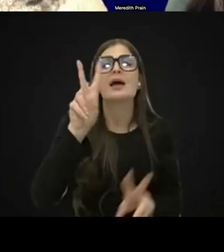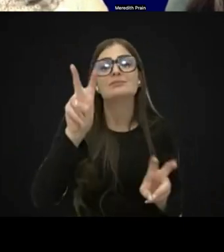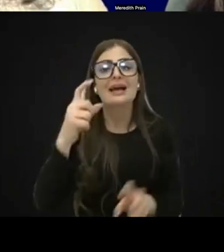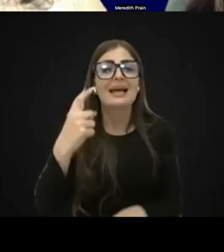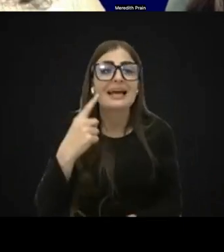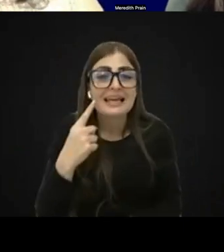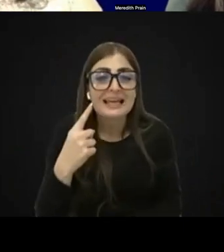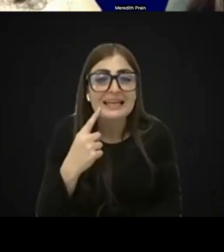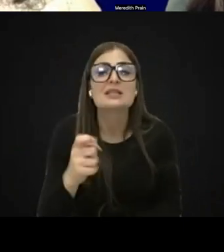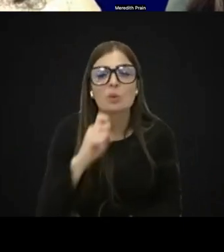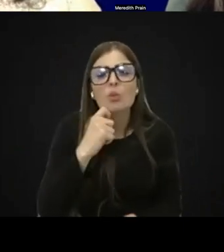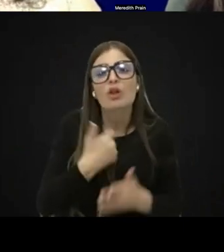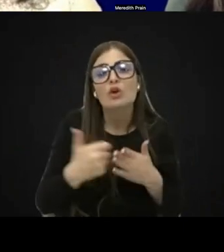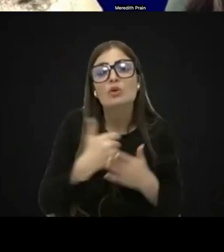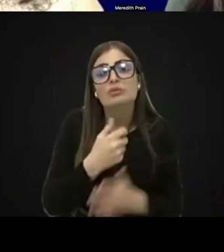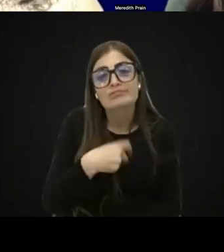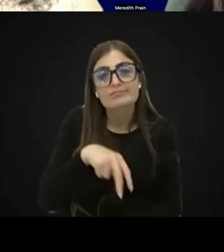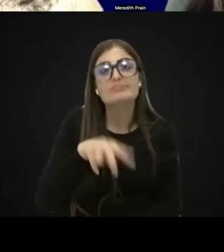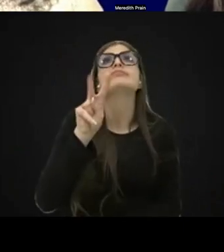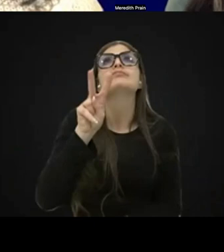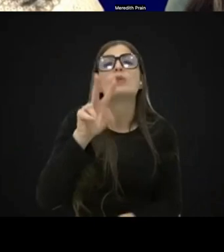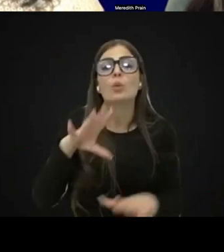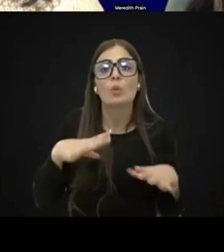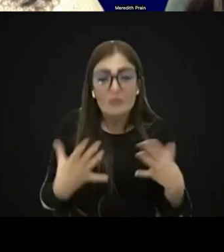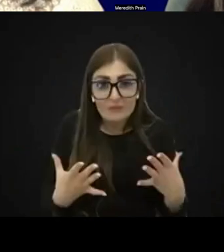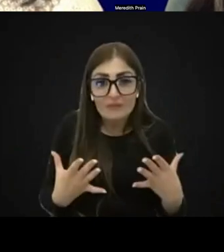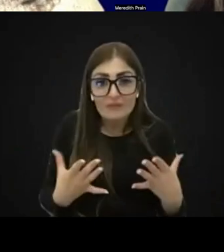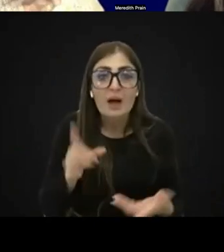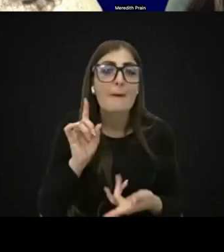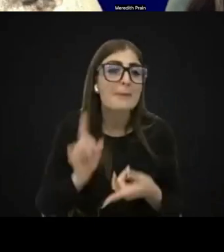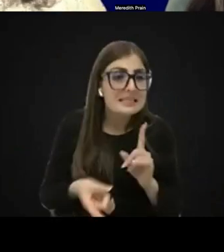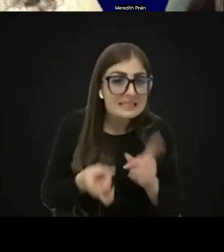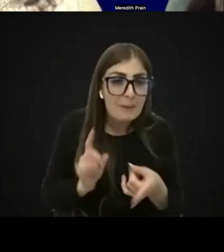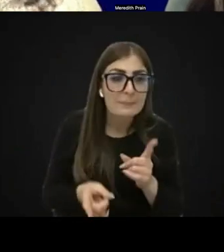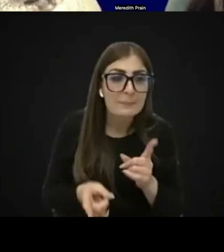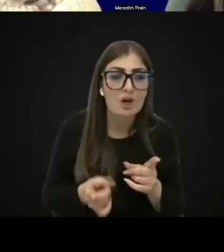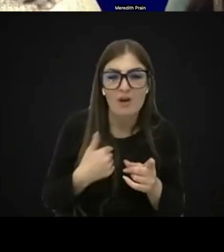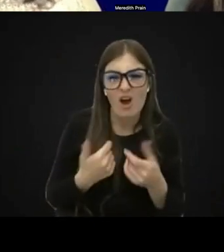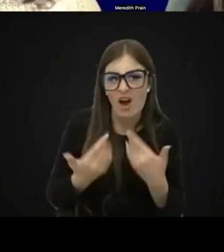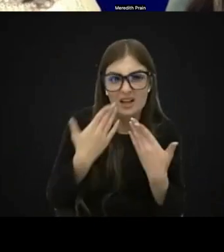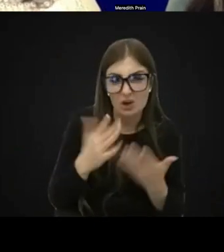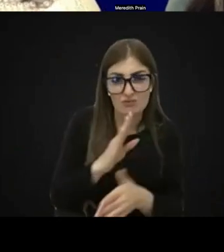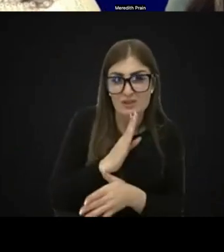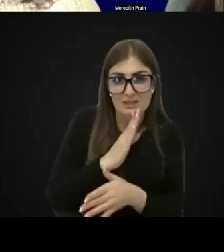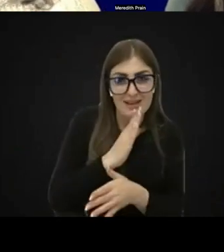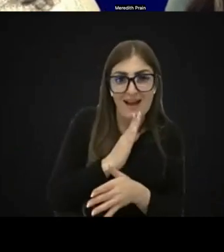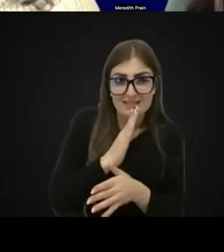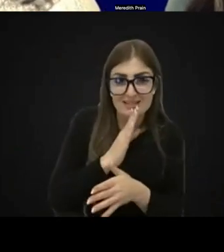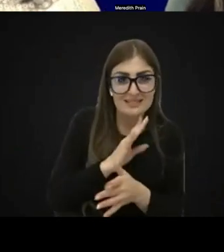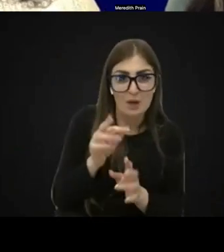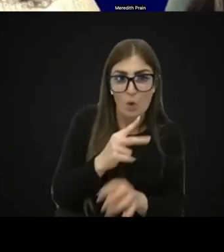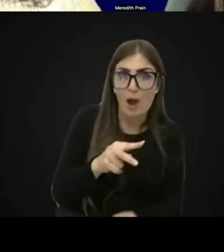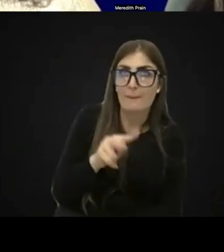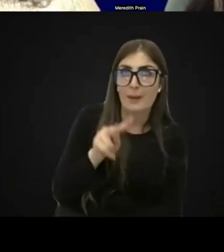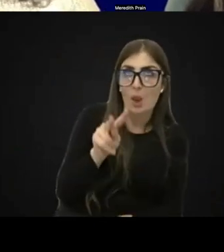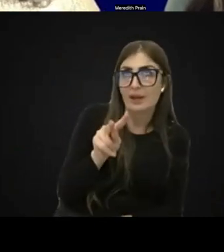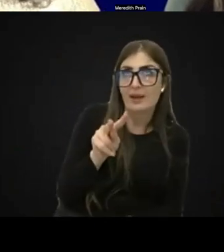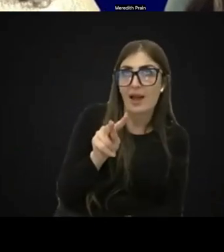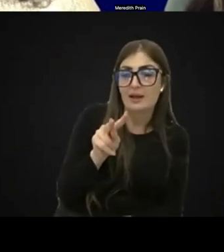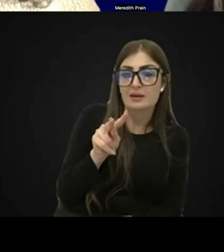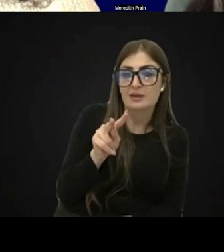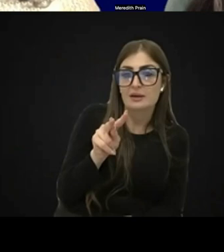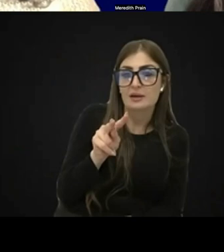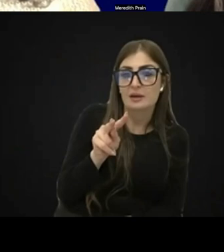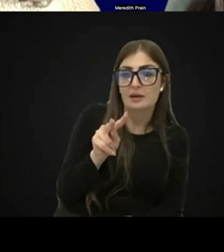tend to go down that path. But sometimes light gazing might be, I actually just don't understand what I'm looking at. Um,